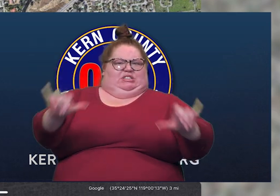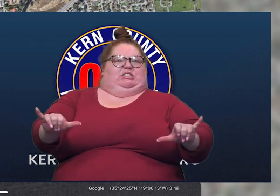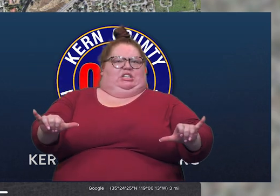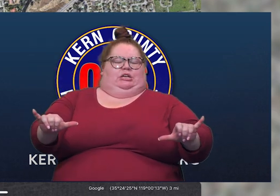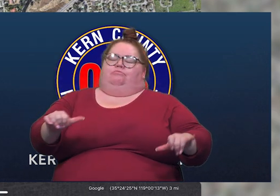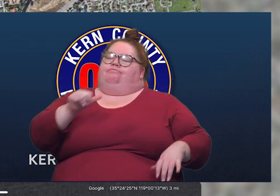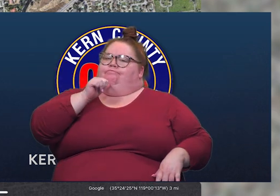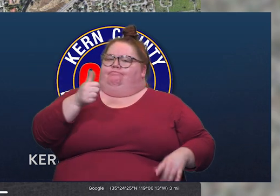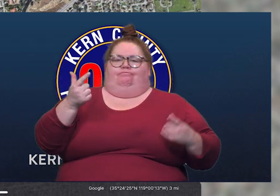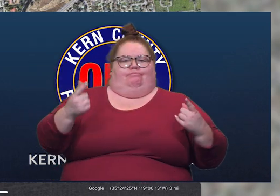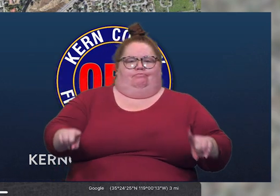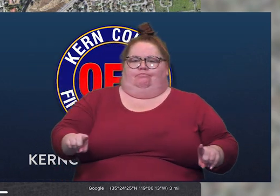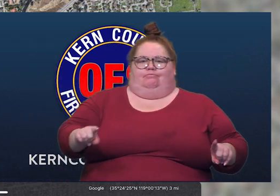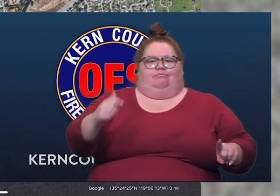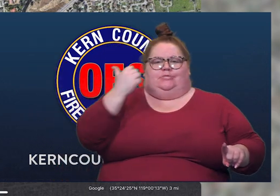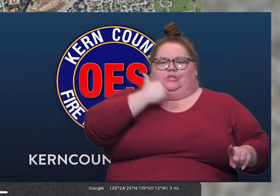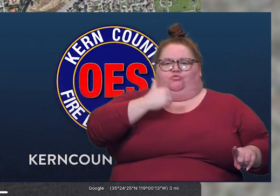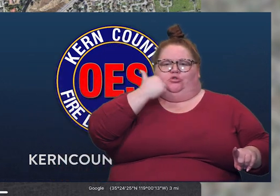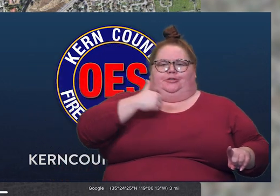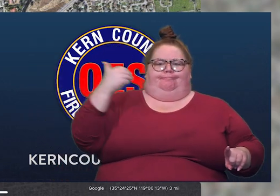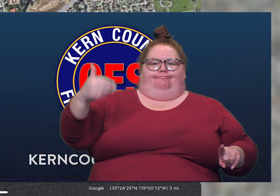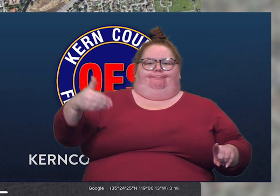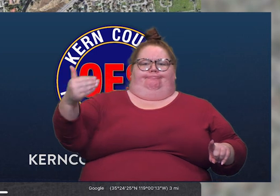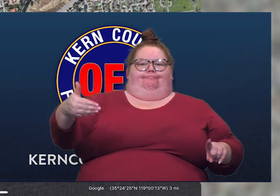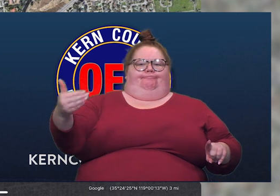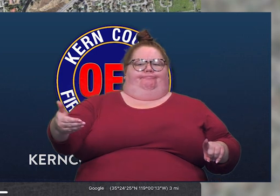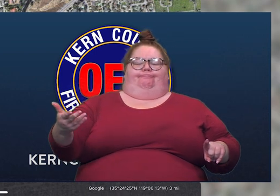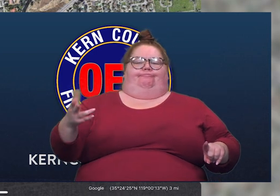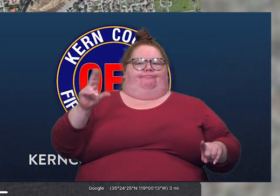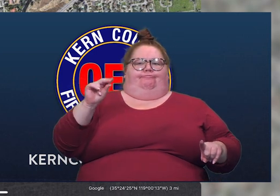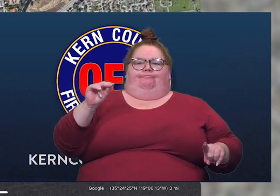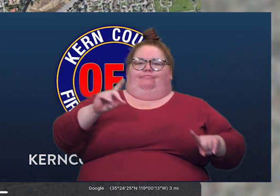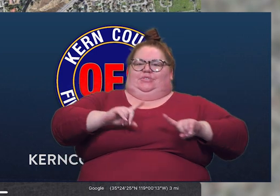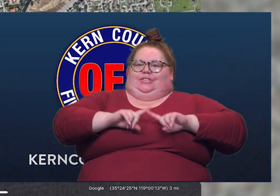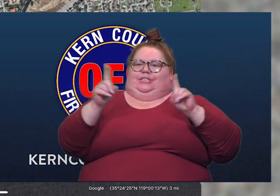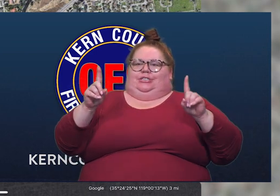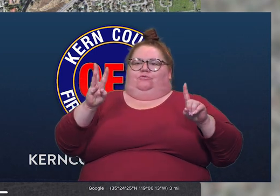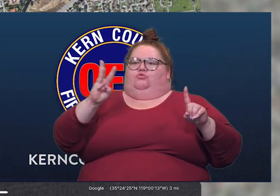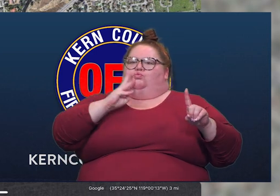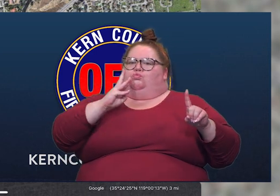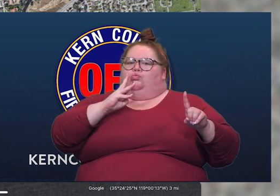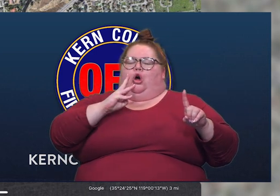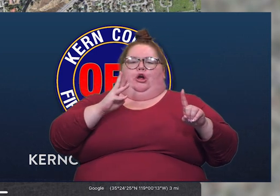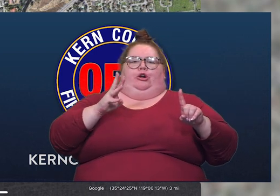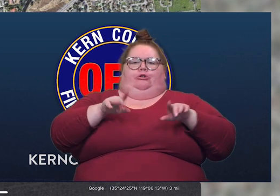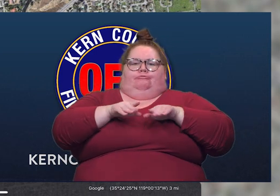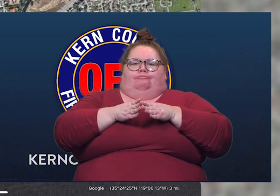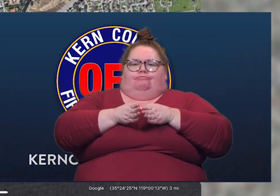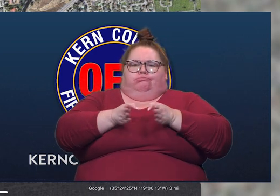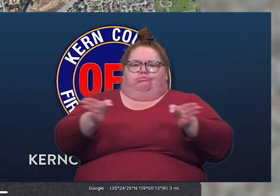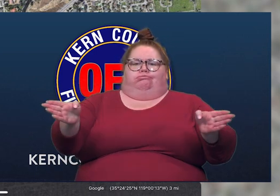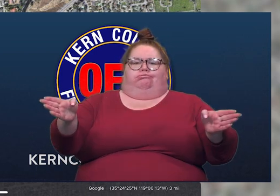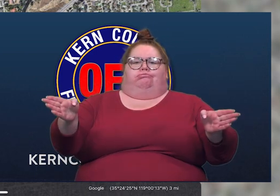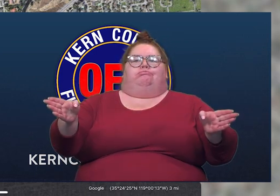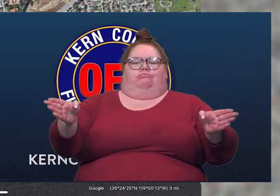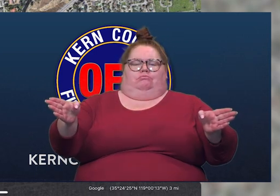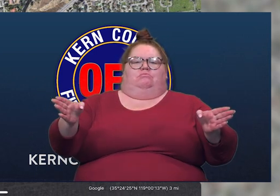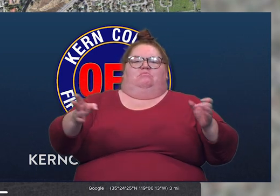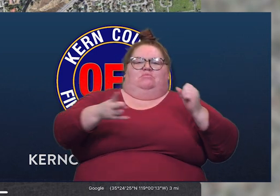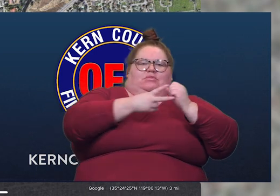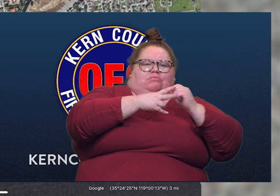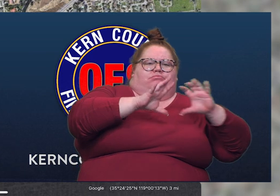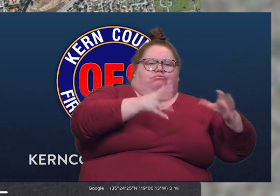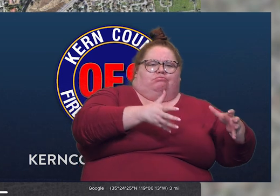actually what happens on a daily occurrence. The water master and the districts consume